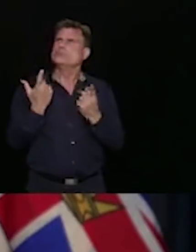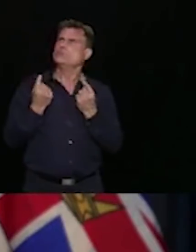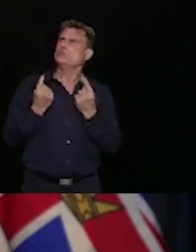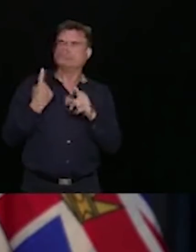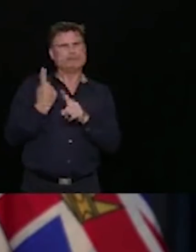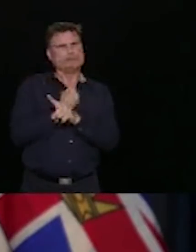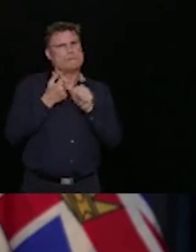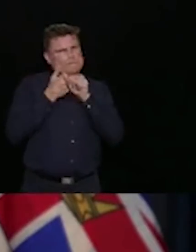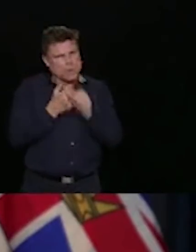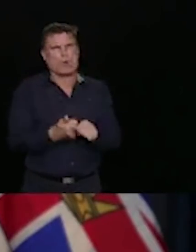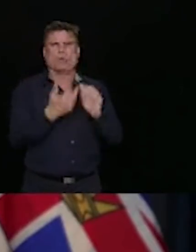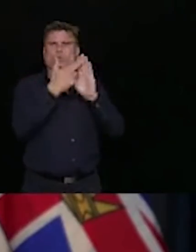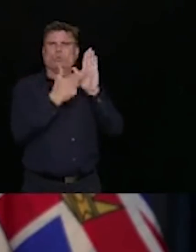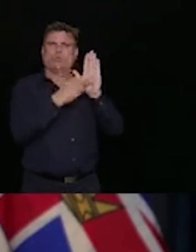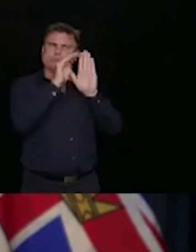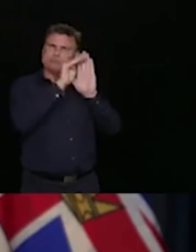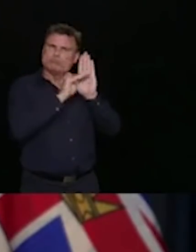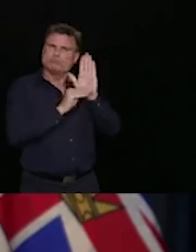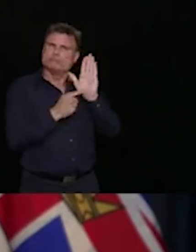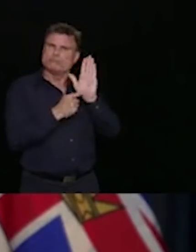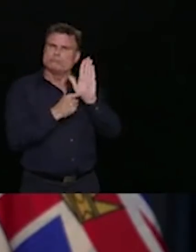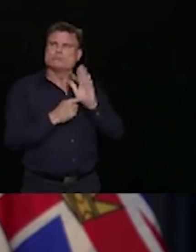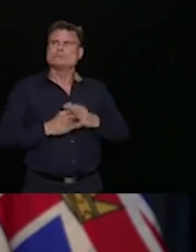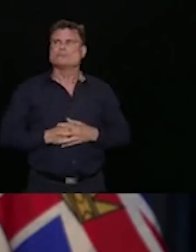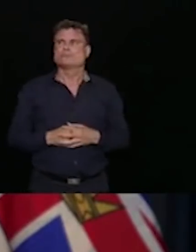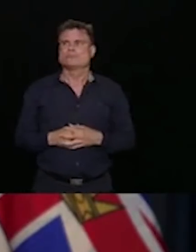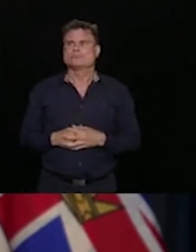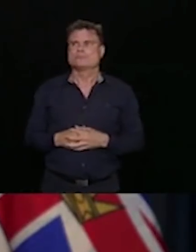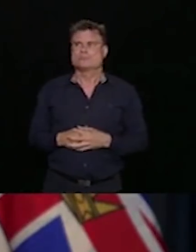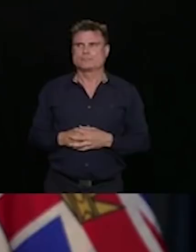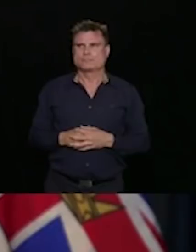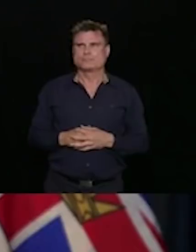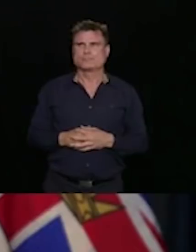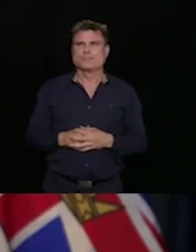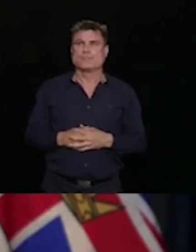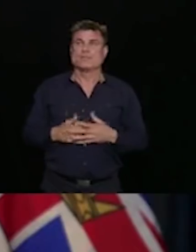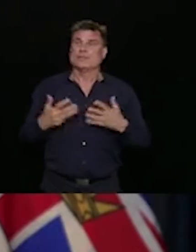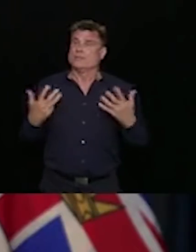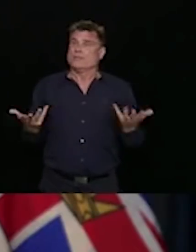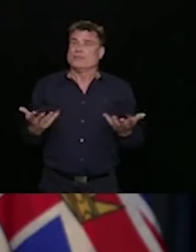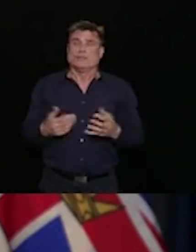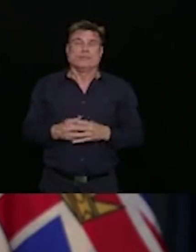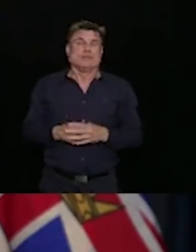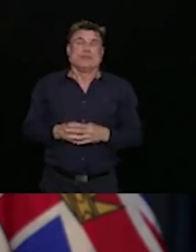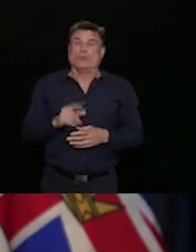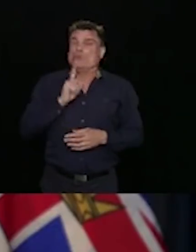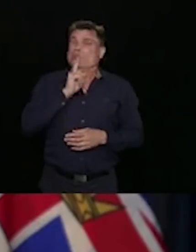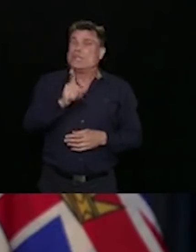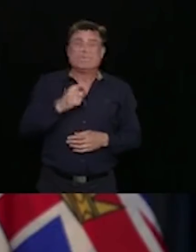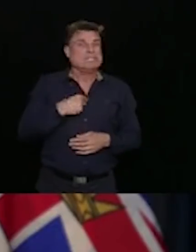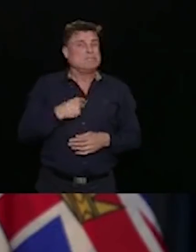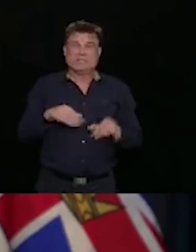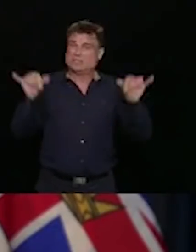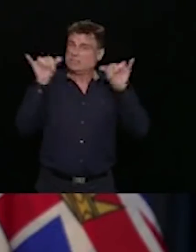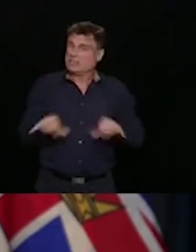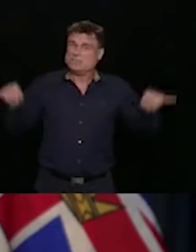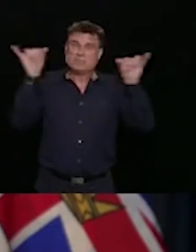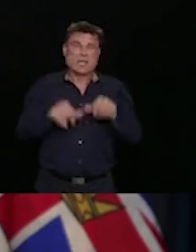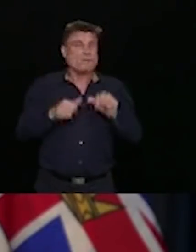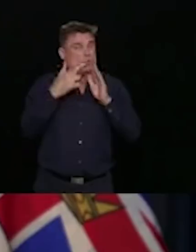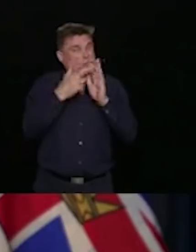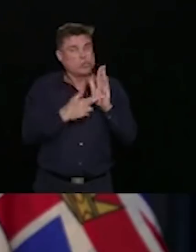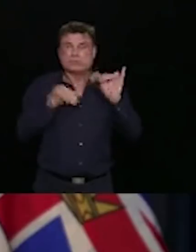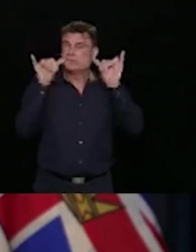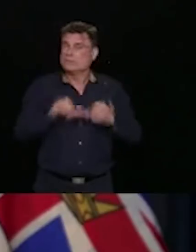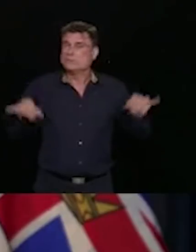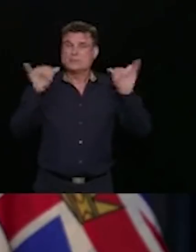we all need to do to push that curve back down again. They go back to the things we've been talking about. Fewer faces, bigger